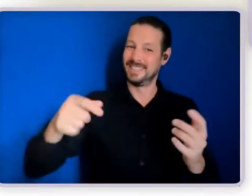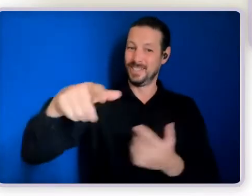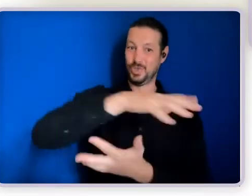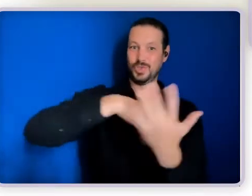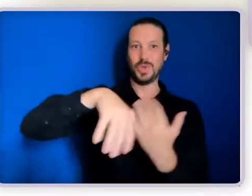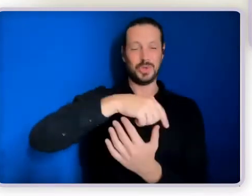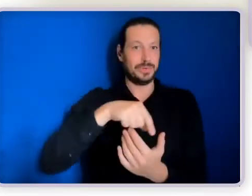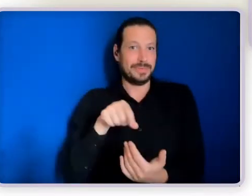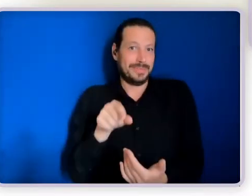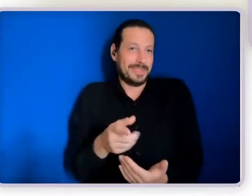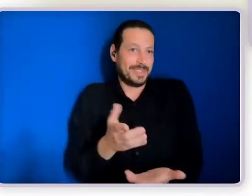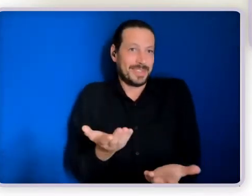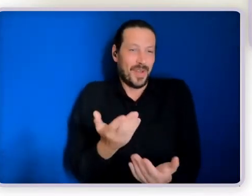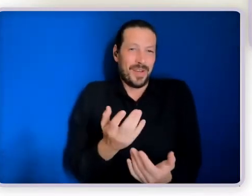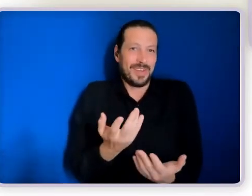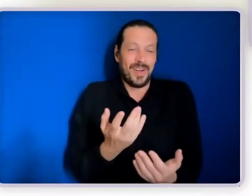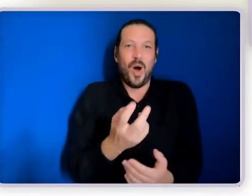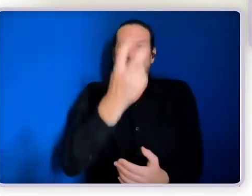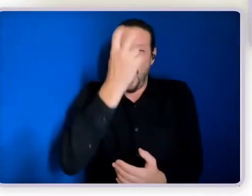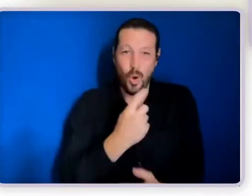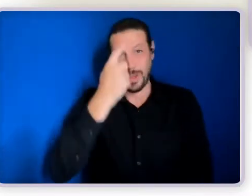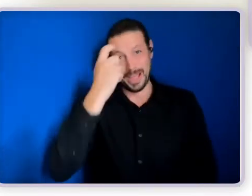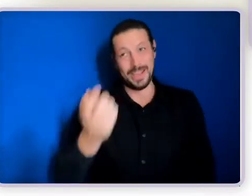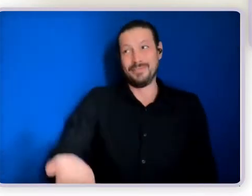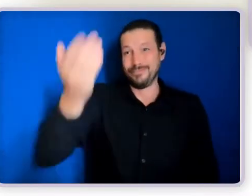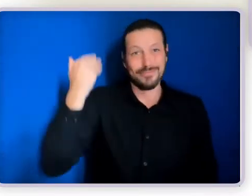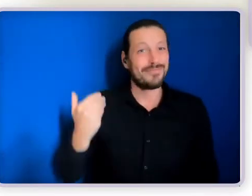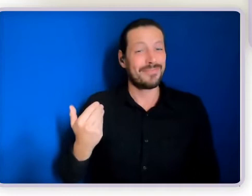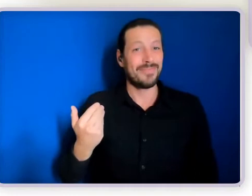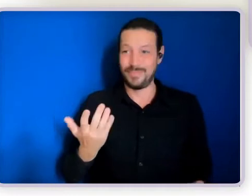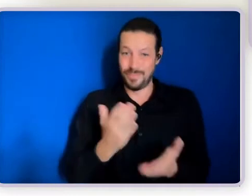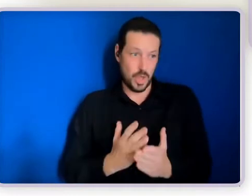fabulously new idea. It's rooted in our humanity.